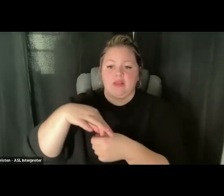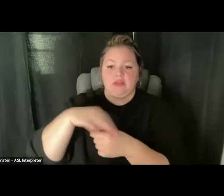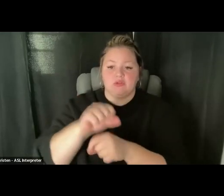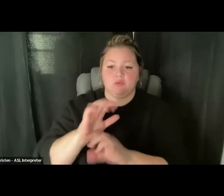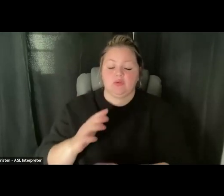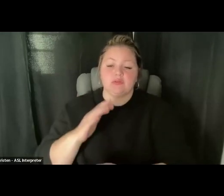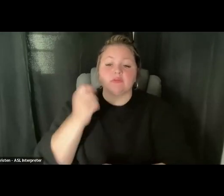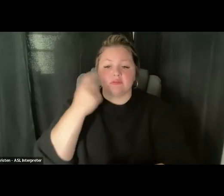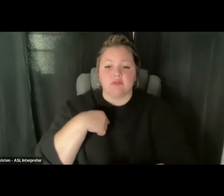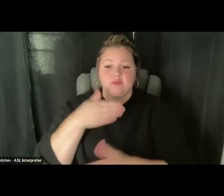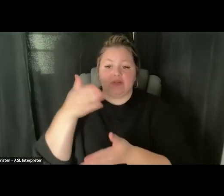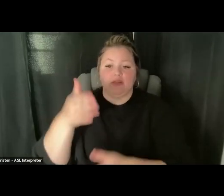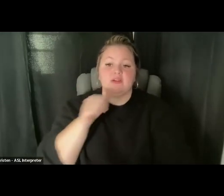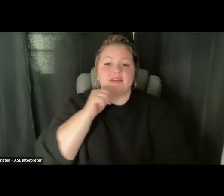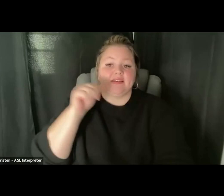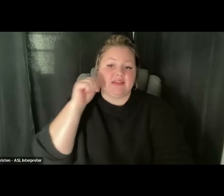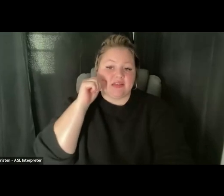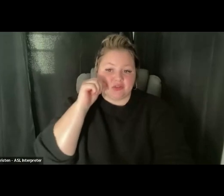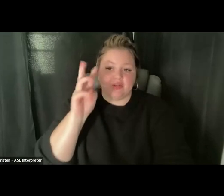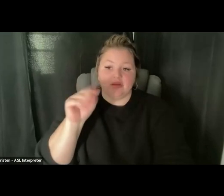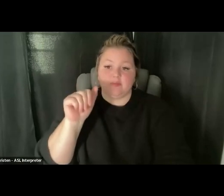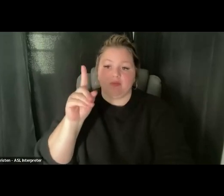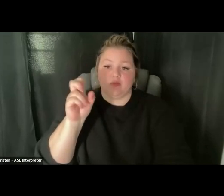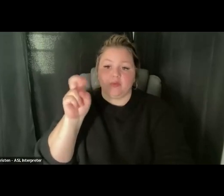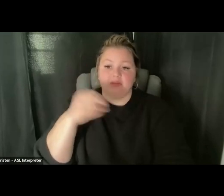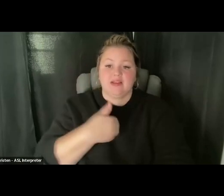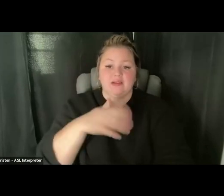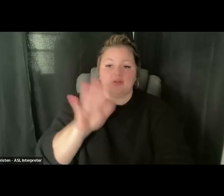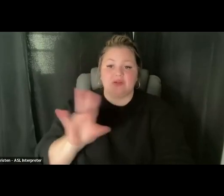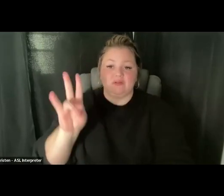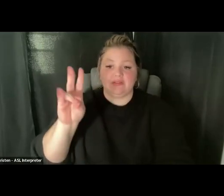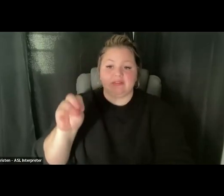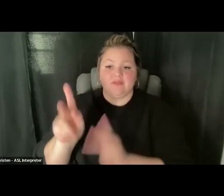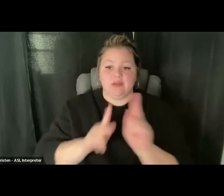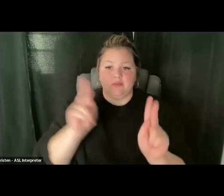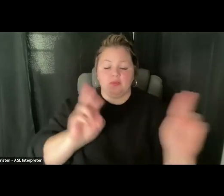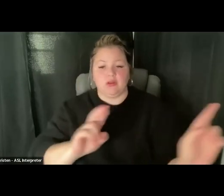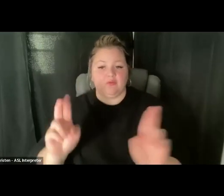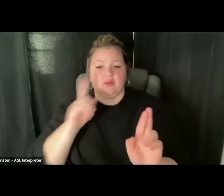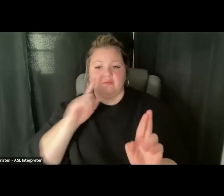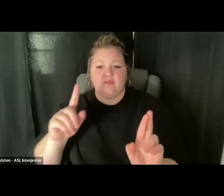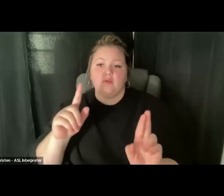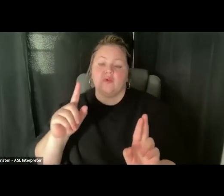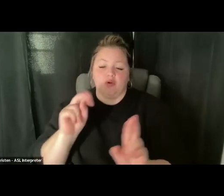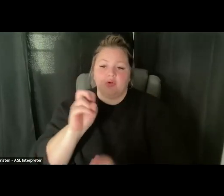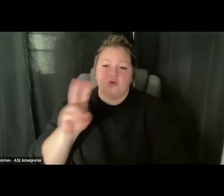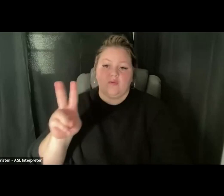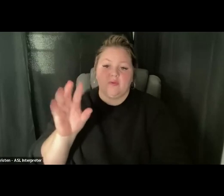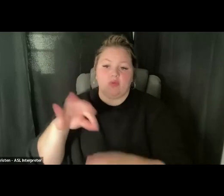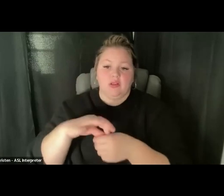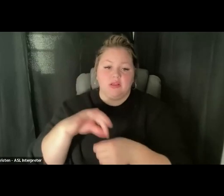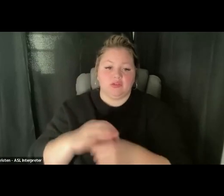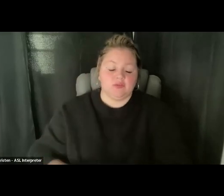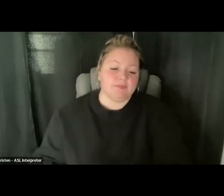last night, we had about 70 people getting ready for their November election, and we cover quite a bit of